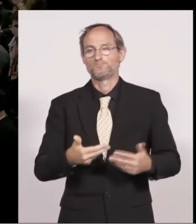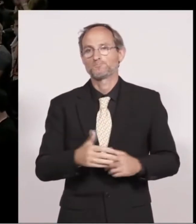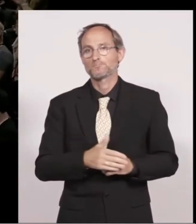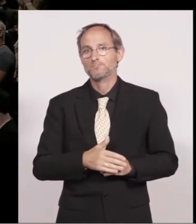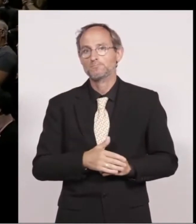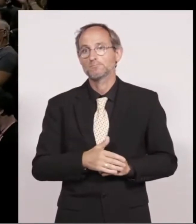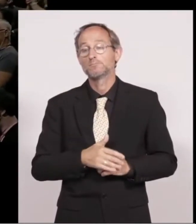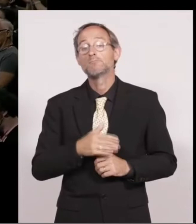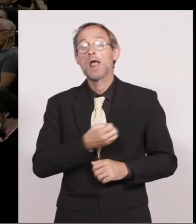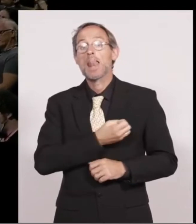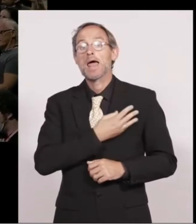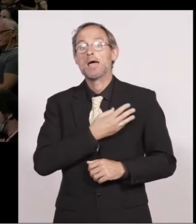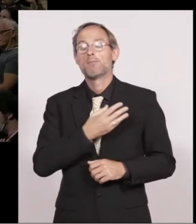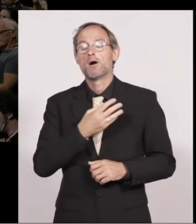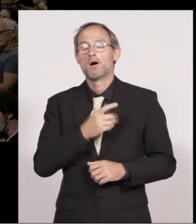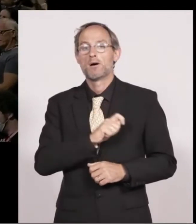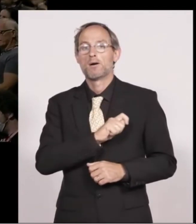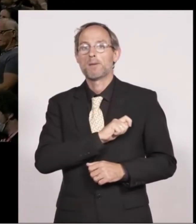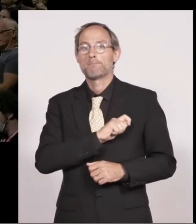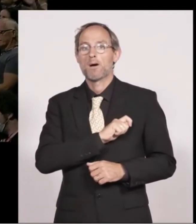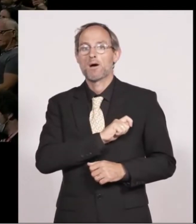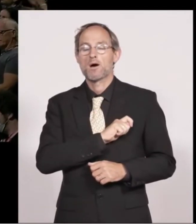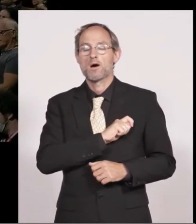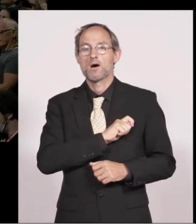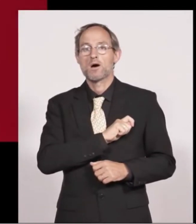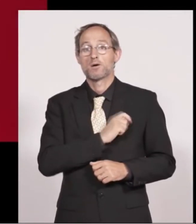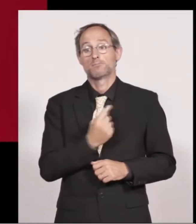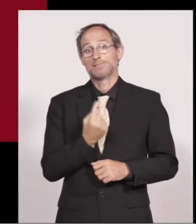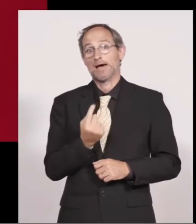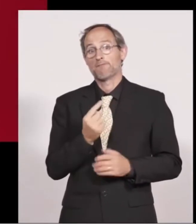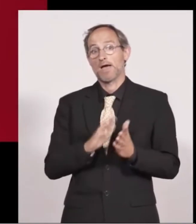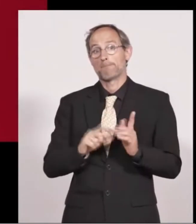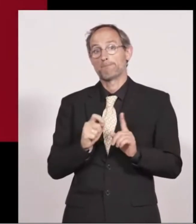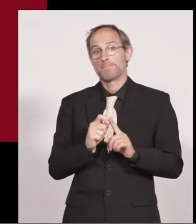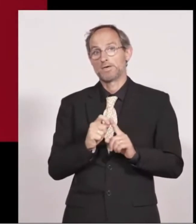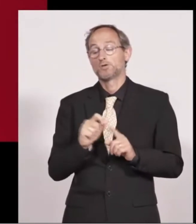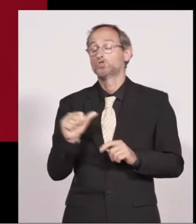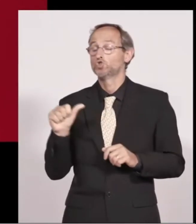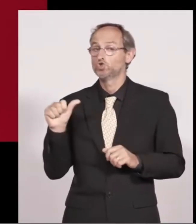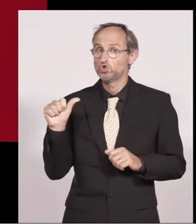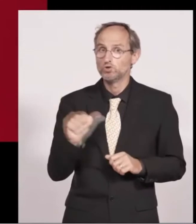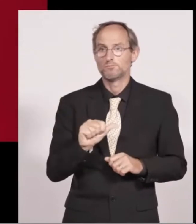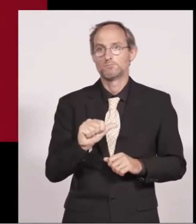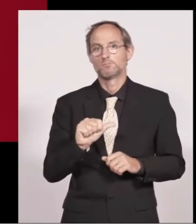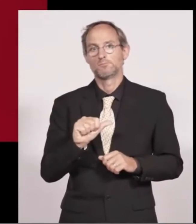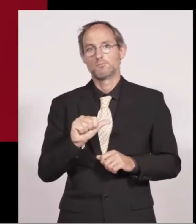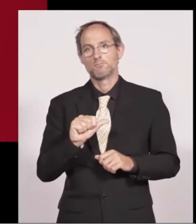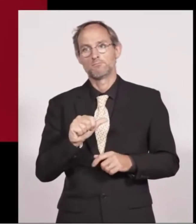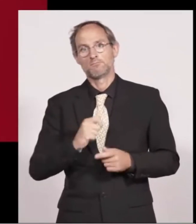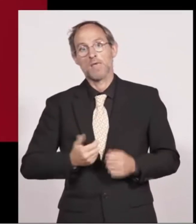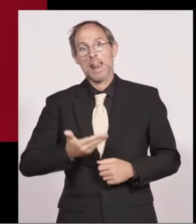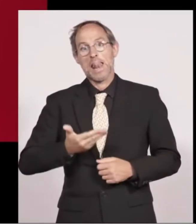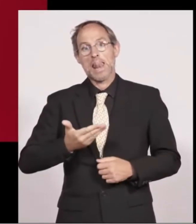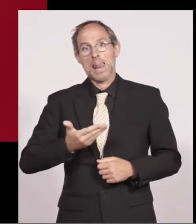a labor member a labor member who is an MP should by rights be a labor